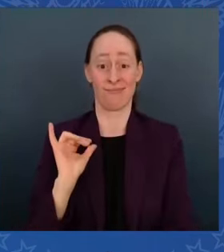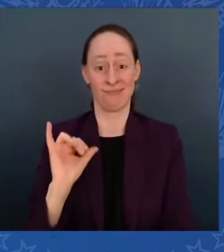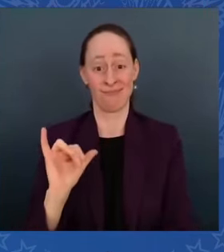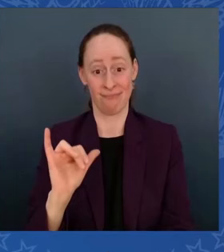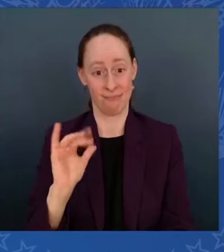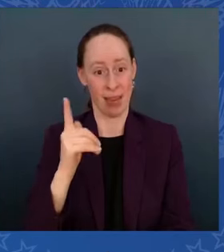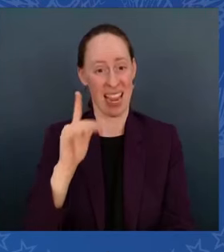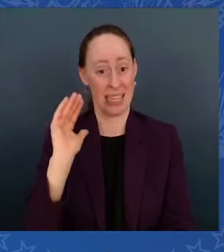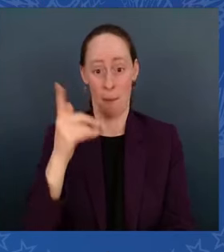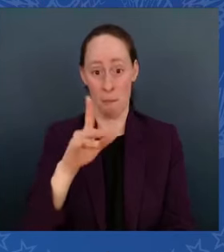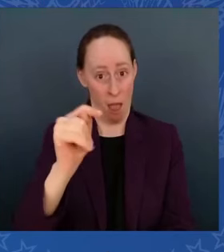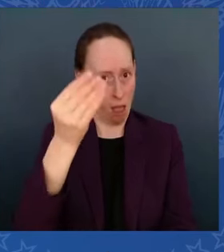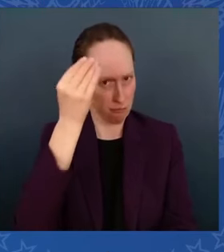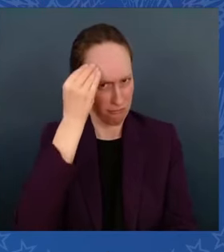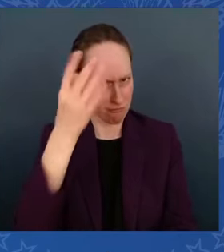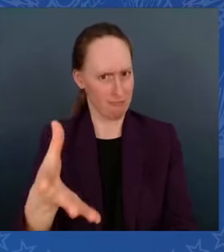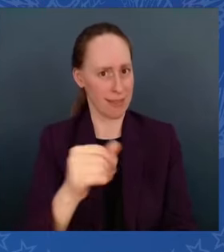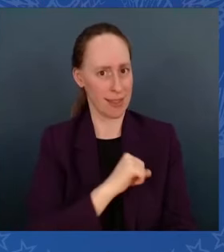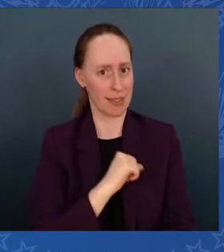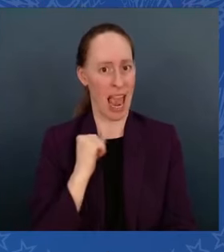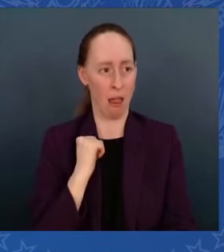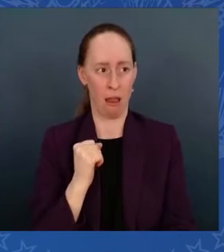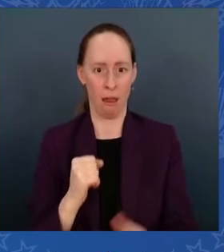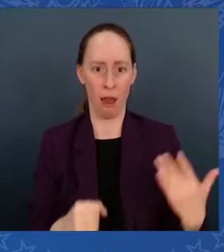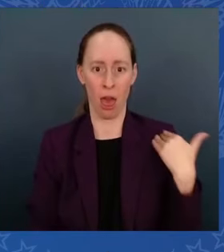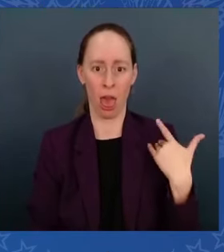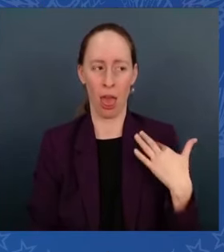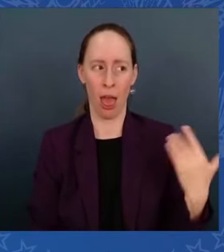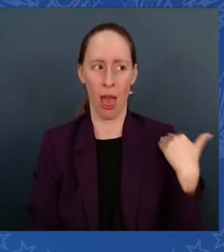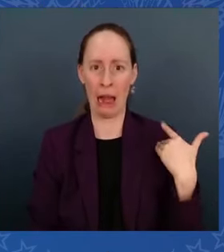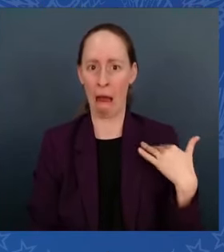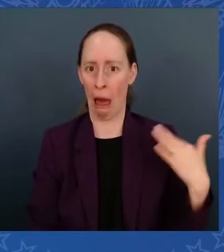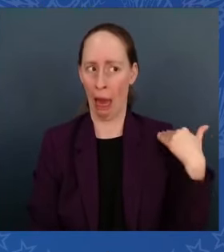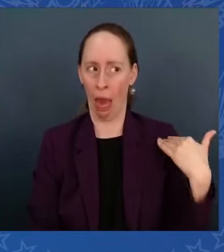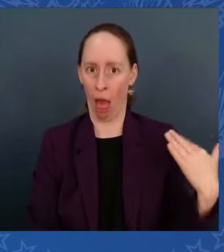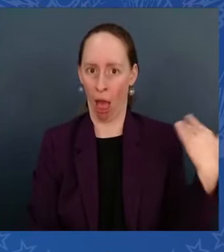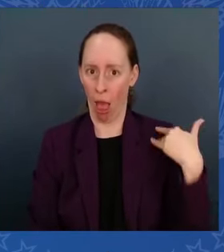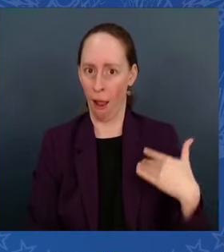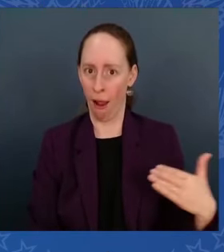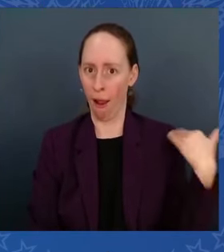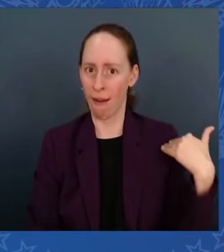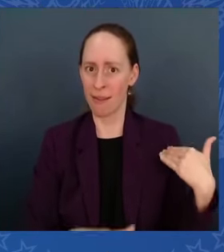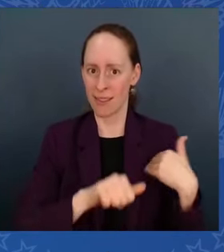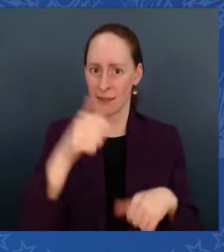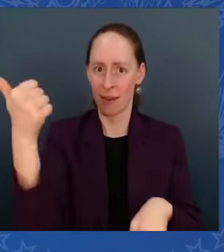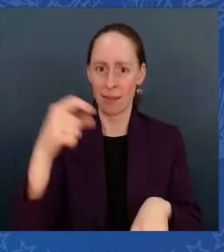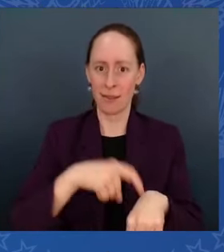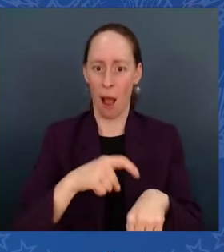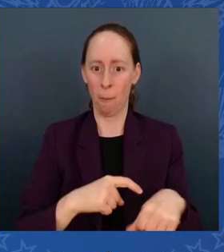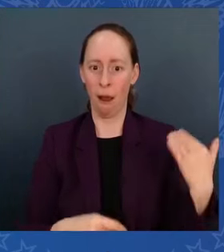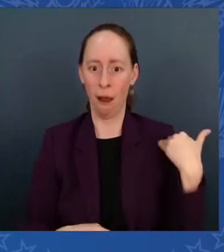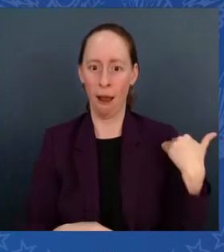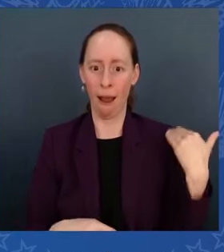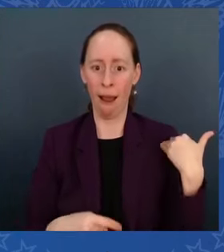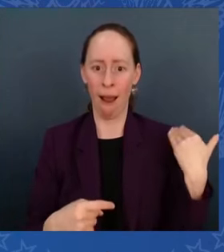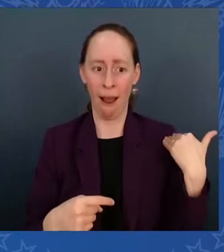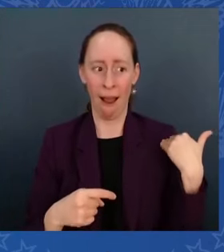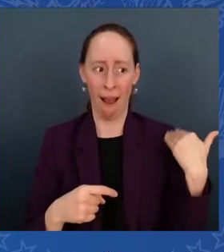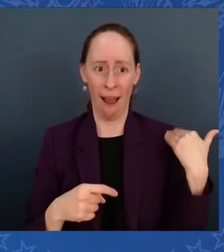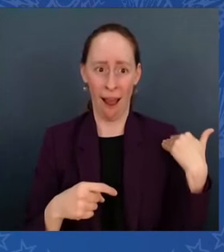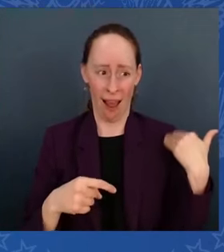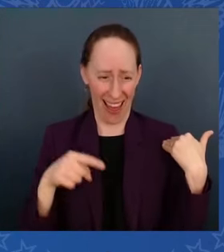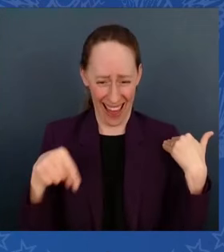He's asked on 10 separate occasions for new funding in those very laws he voted against. Ten